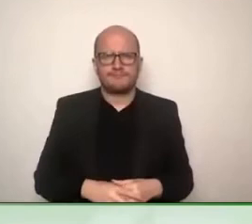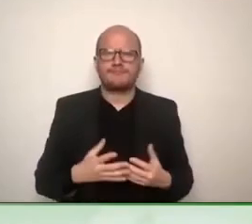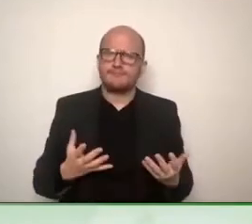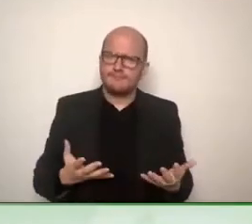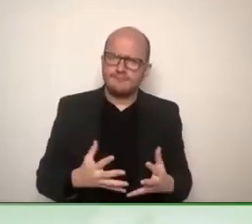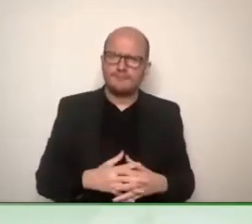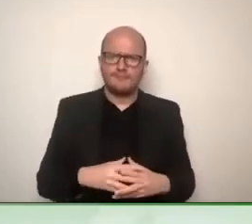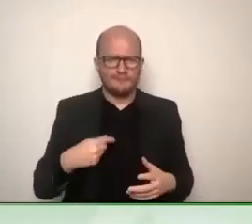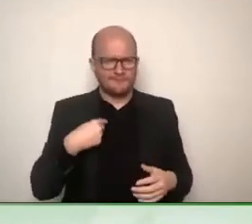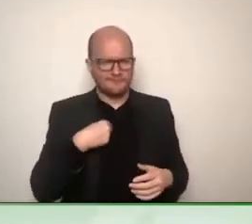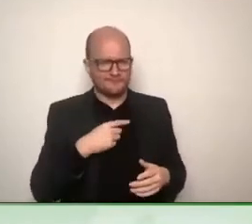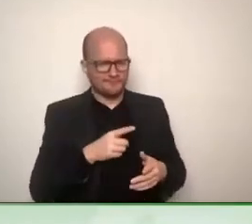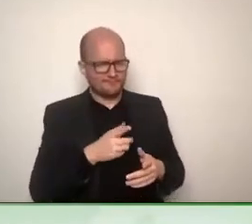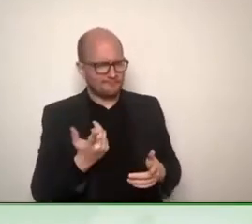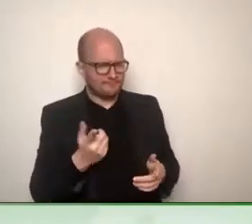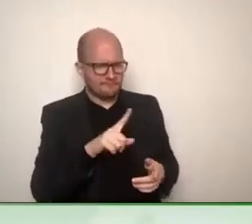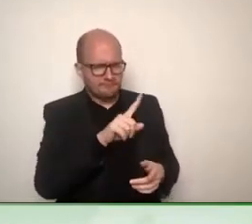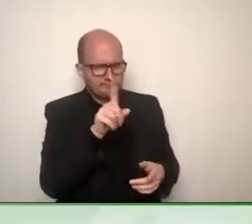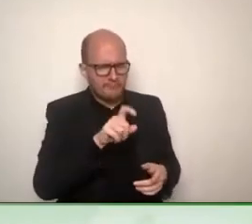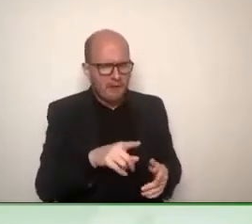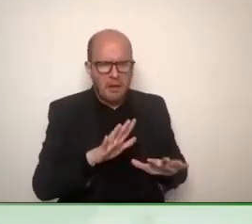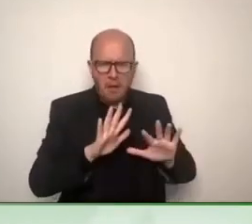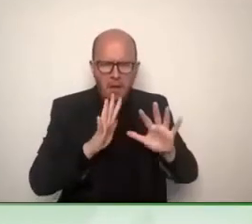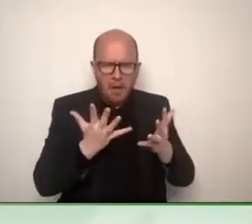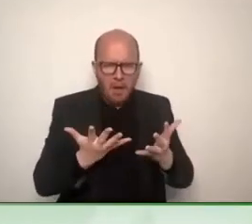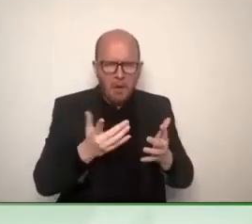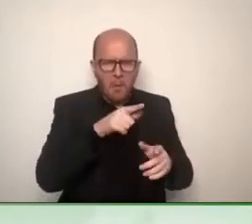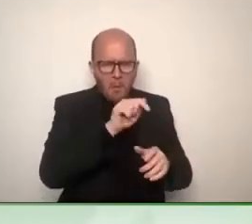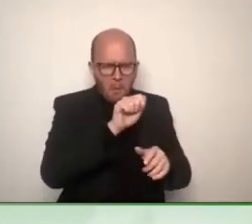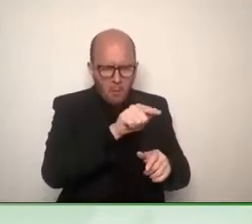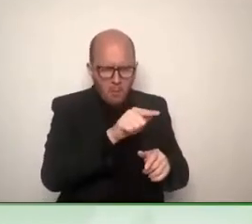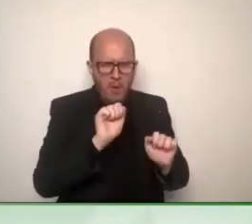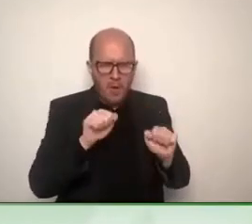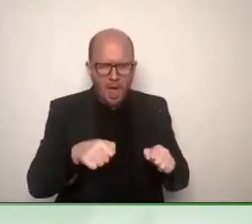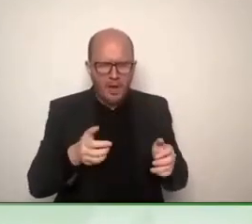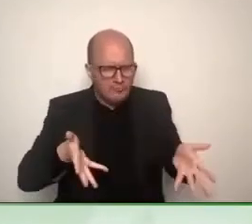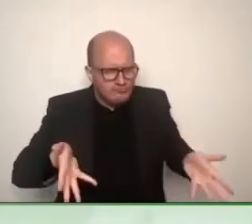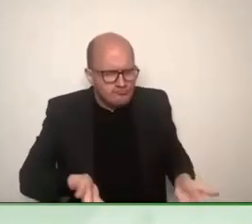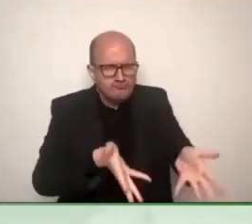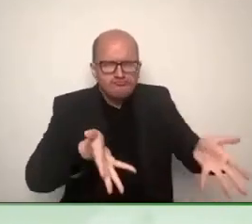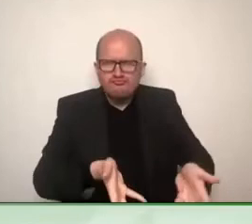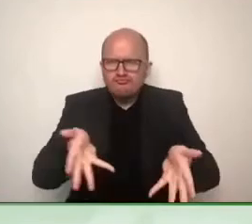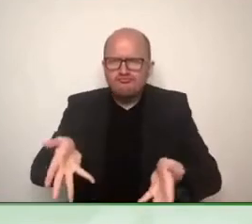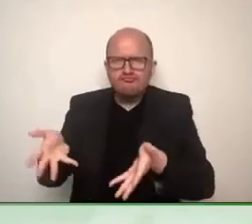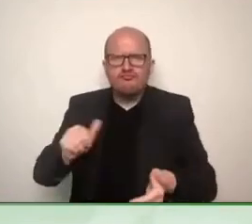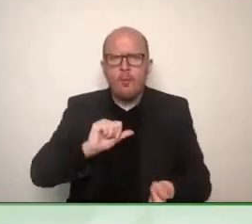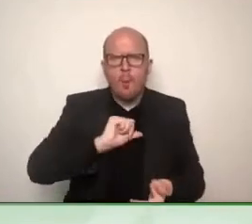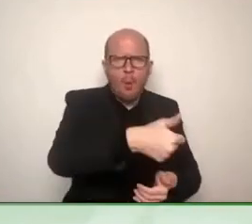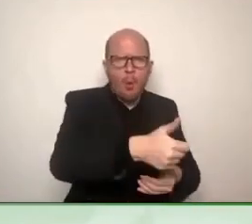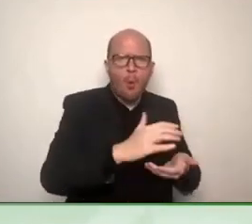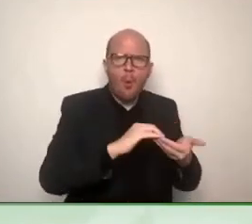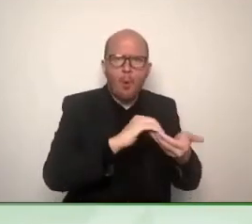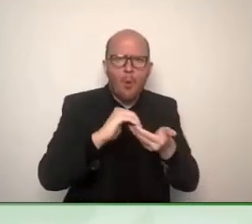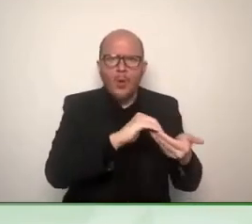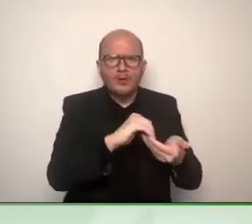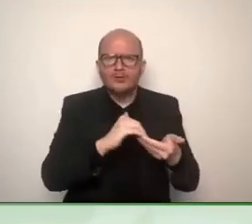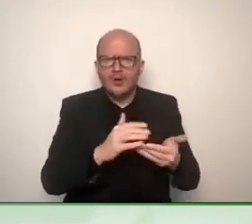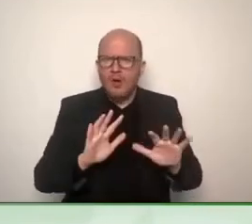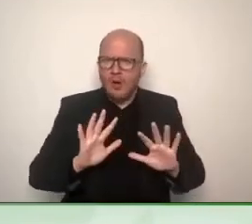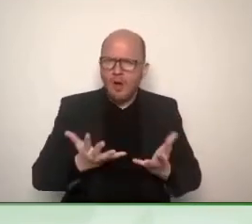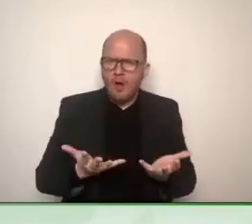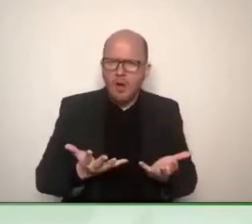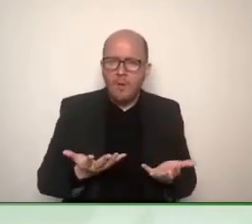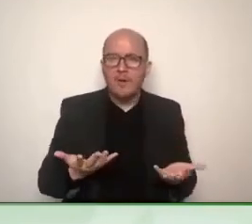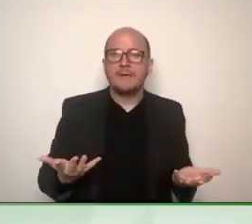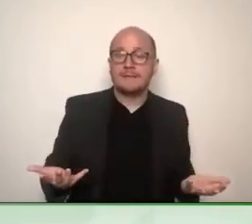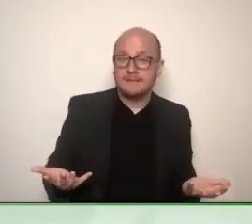Just by talking, by doing things like this, being around, making connections. That's what we do.